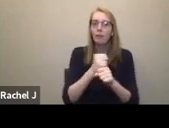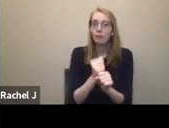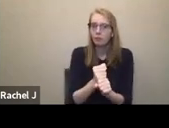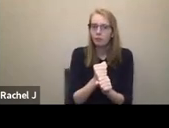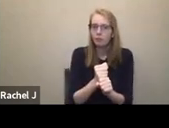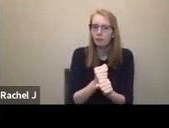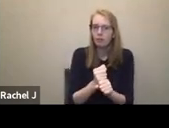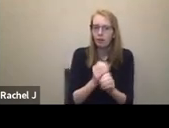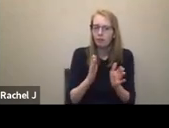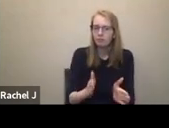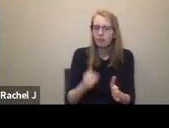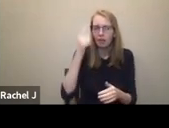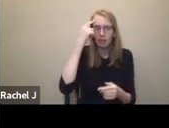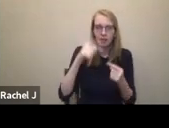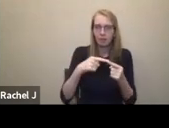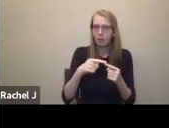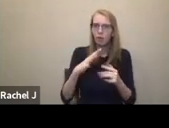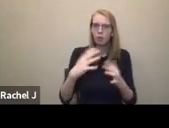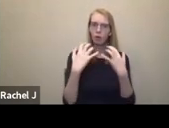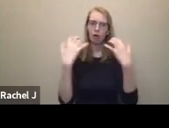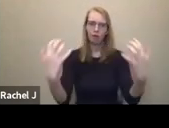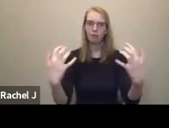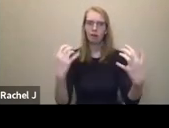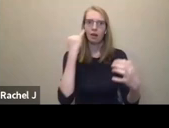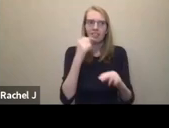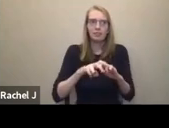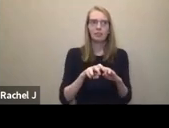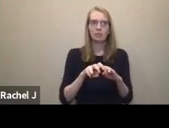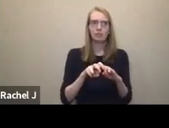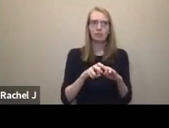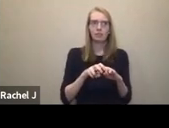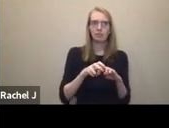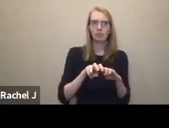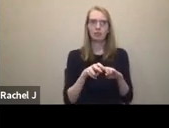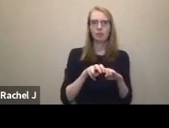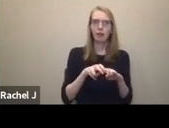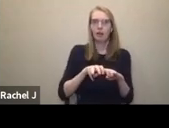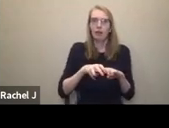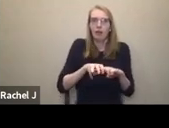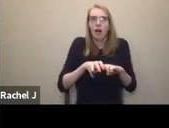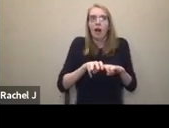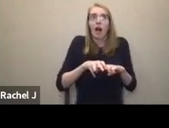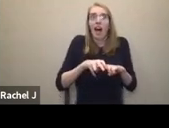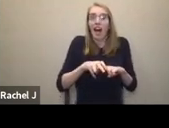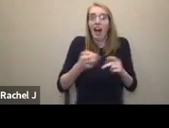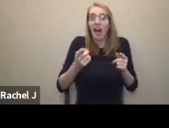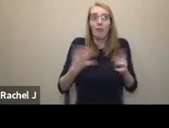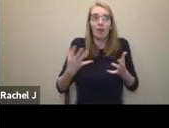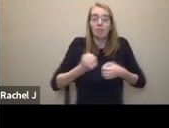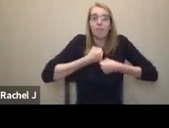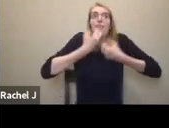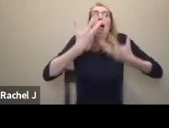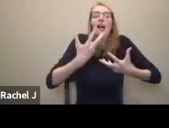patrons, they're building up tension because they're uncomfortable with things. So rather than exploding that outward, which it'll happen, give them a chance to to